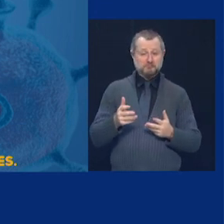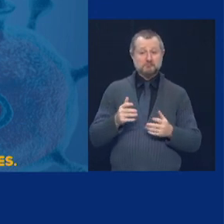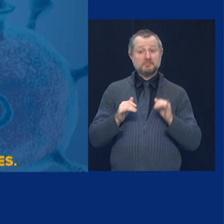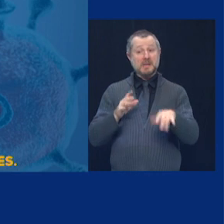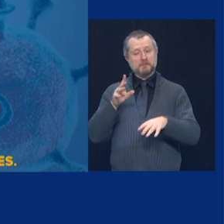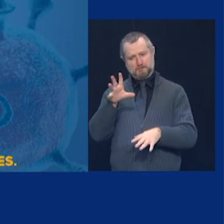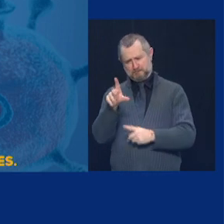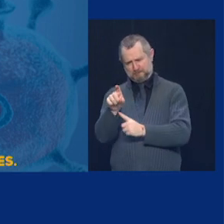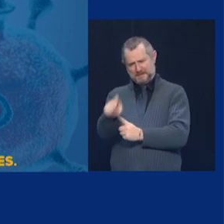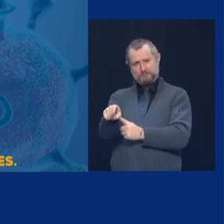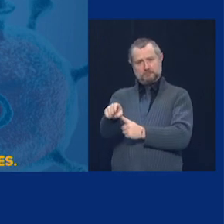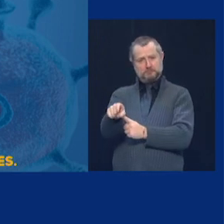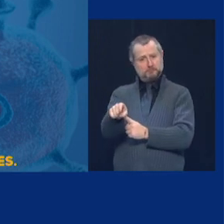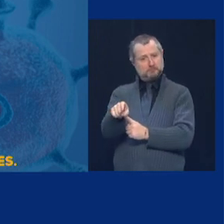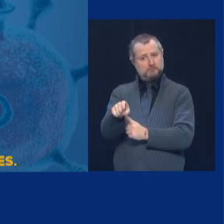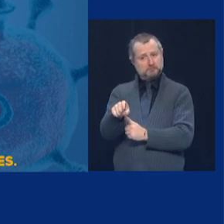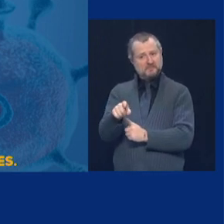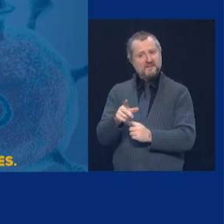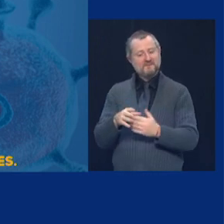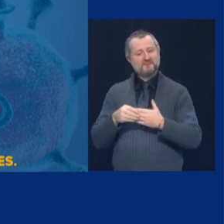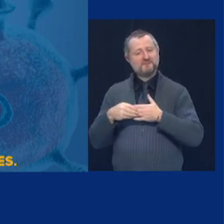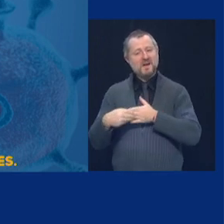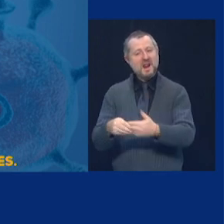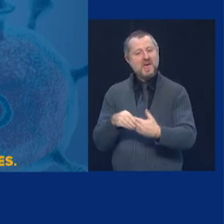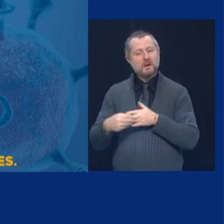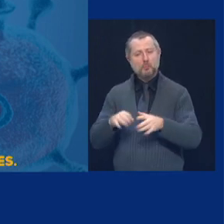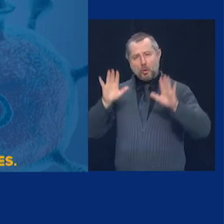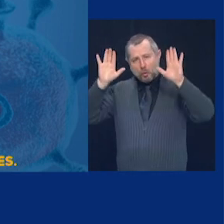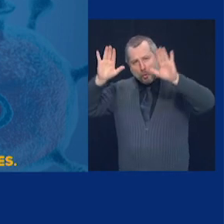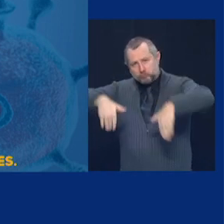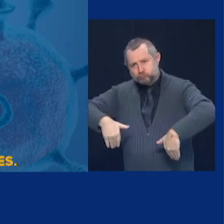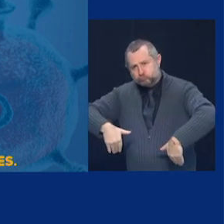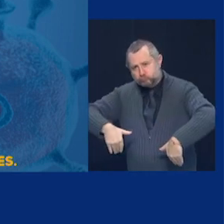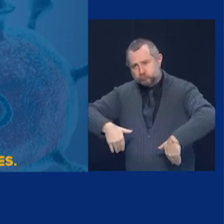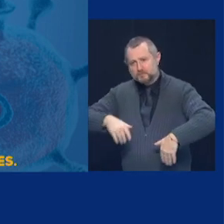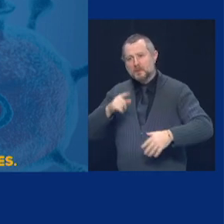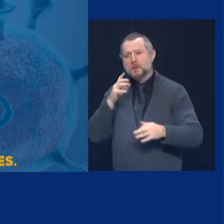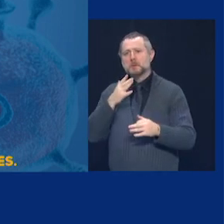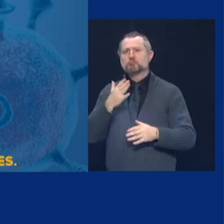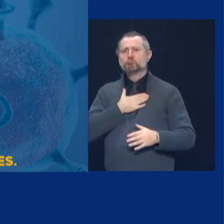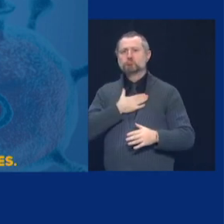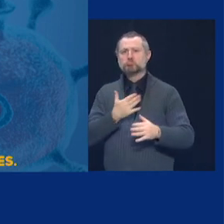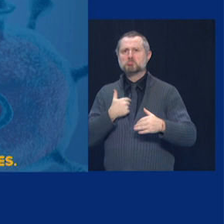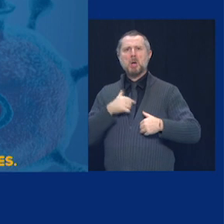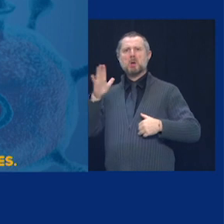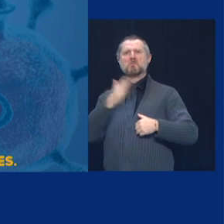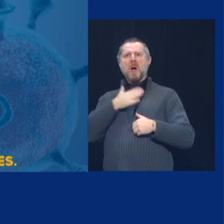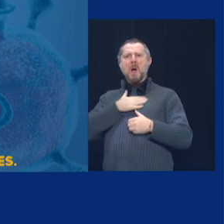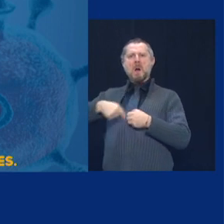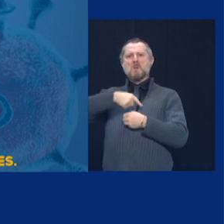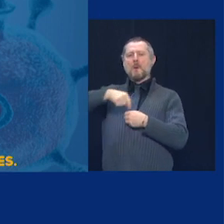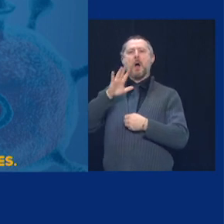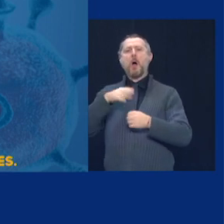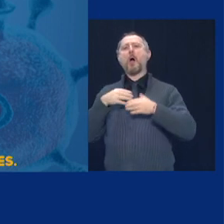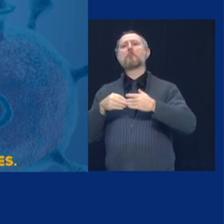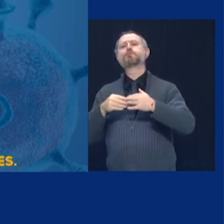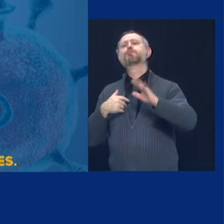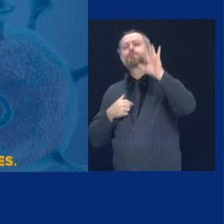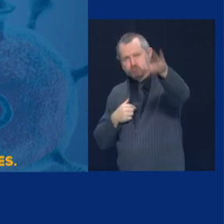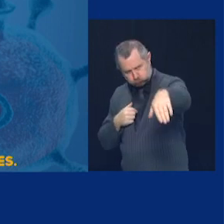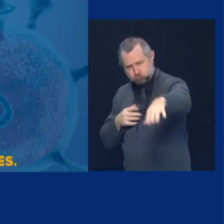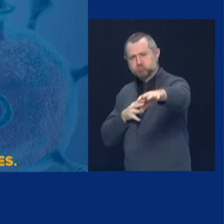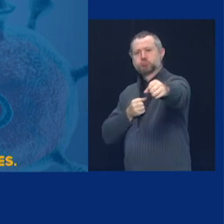flexible and nimble to handle the additional caseload that is coming up.